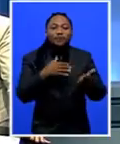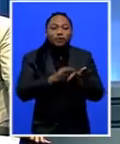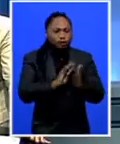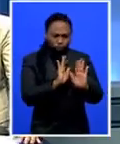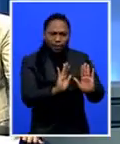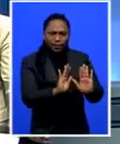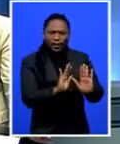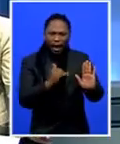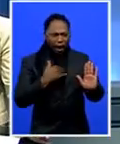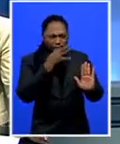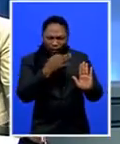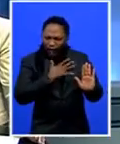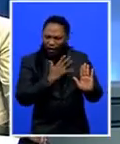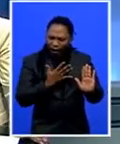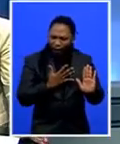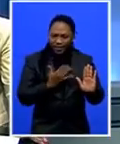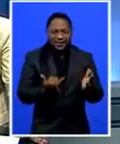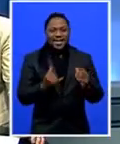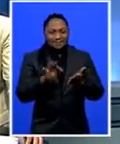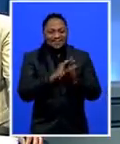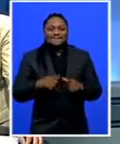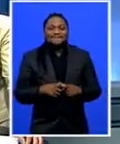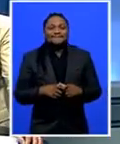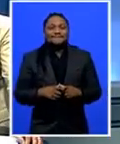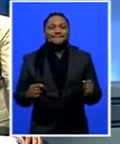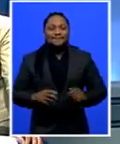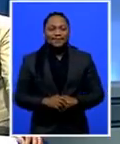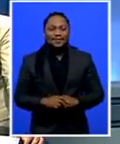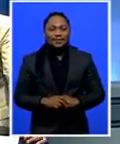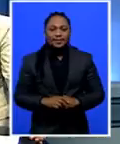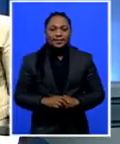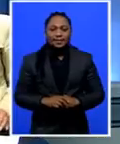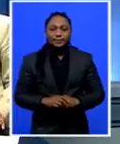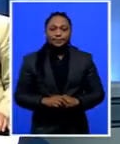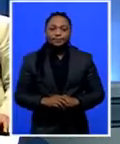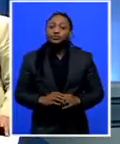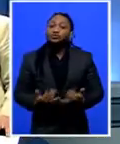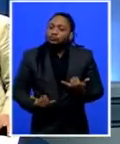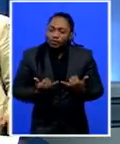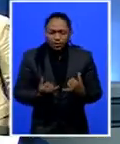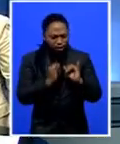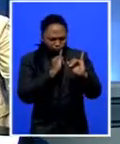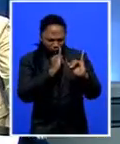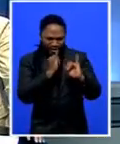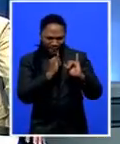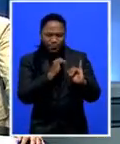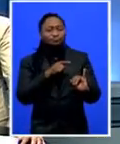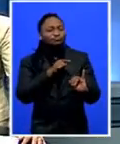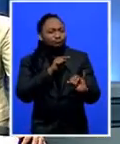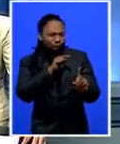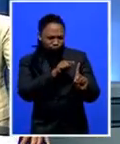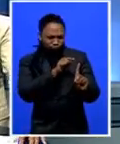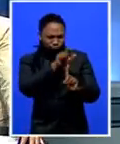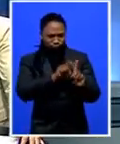She's feeling ahead of the vote. she has voted now. And we've got Linda in Ulundi, who is going to be speaking to